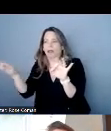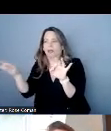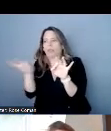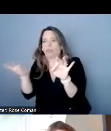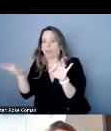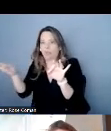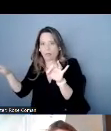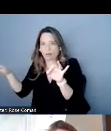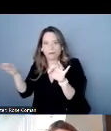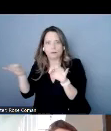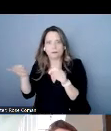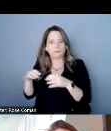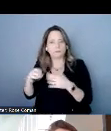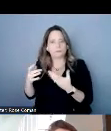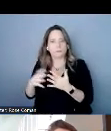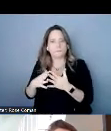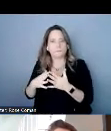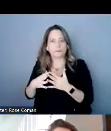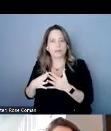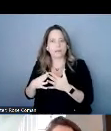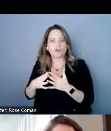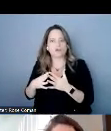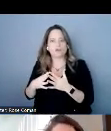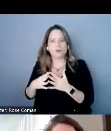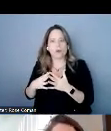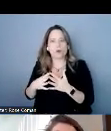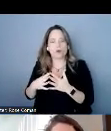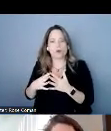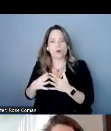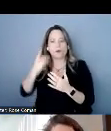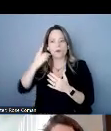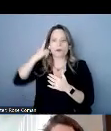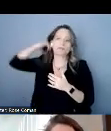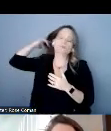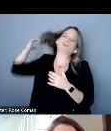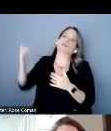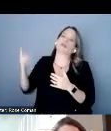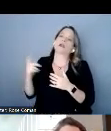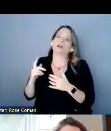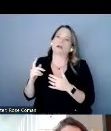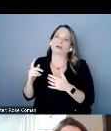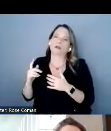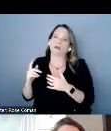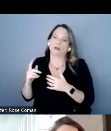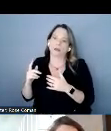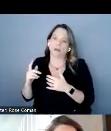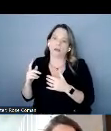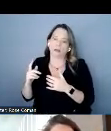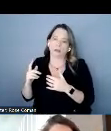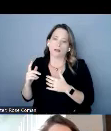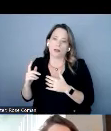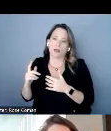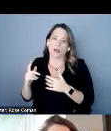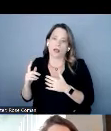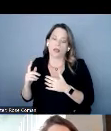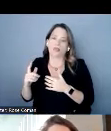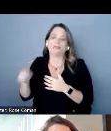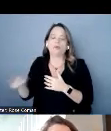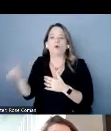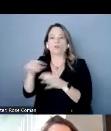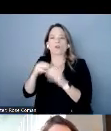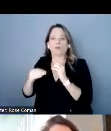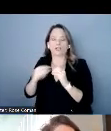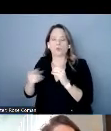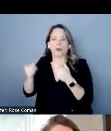are to have those corrections come out as they happen the human captioner is going to be the